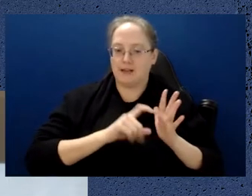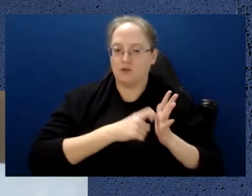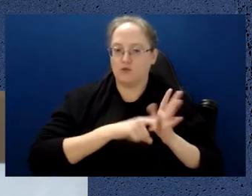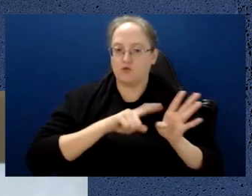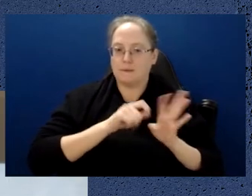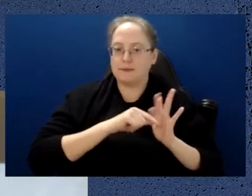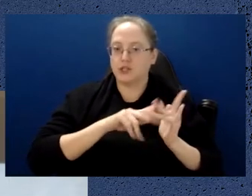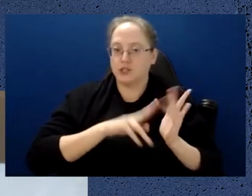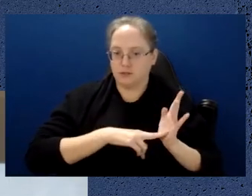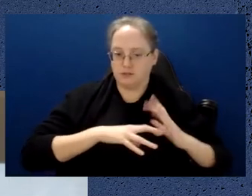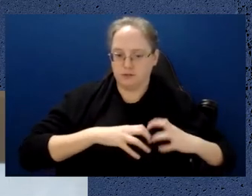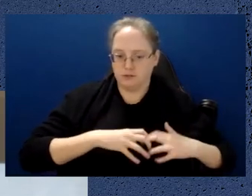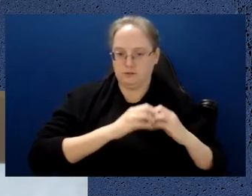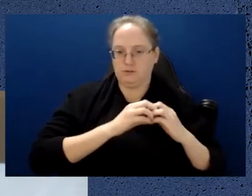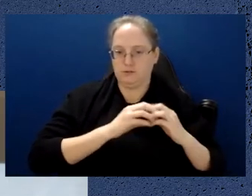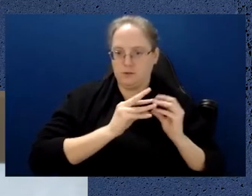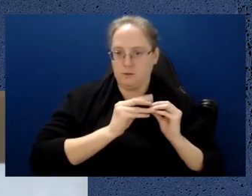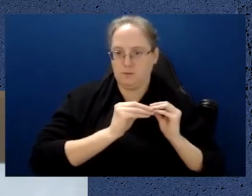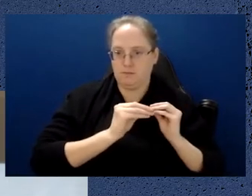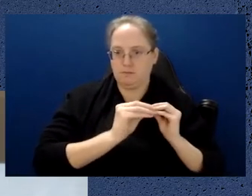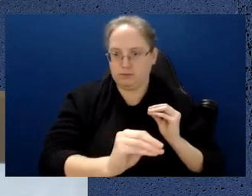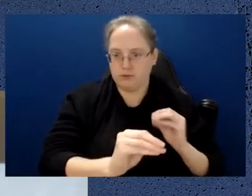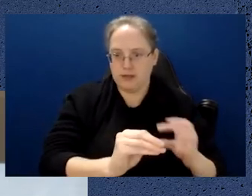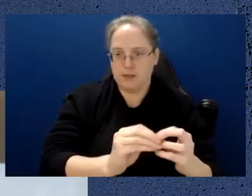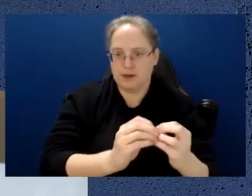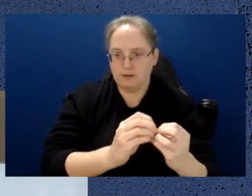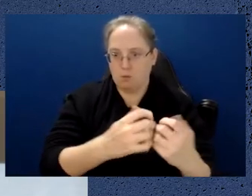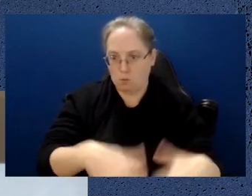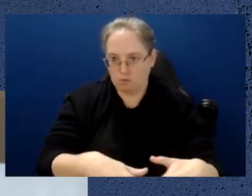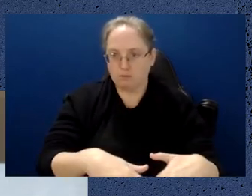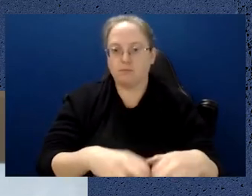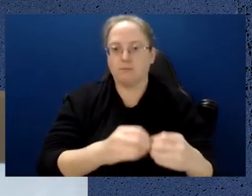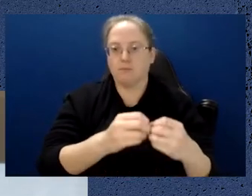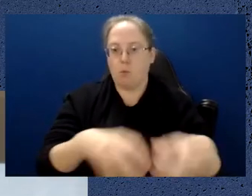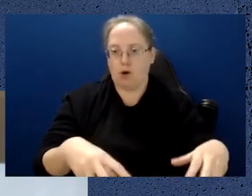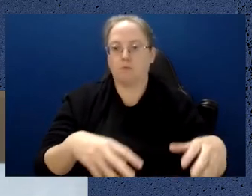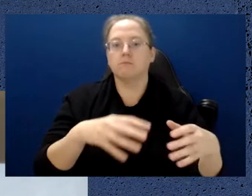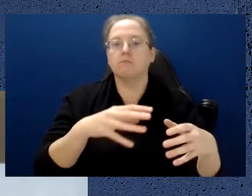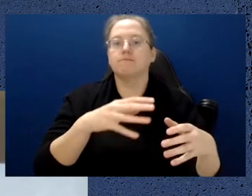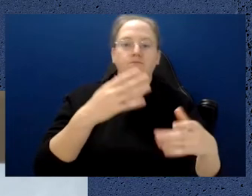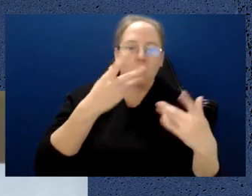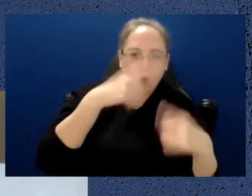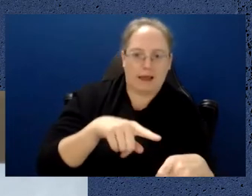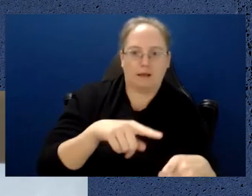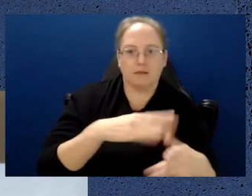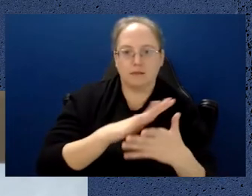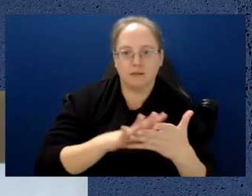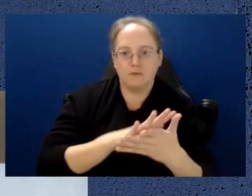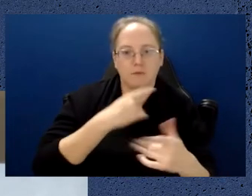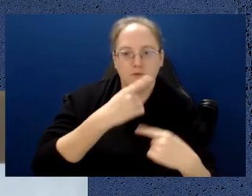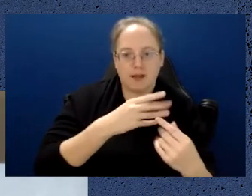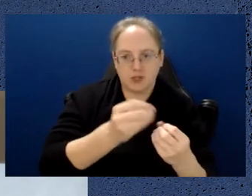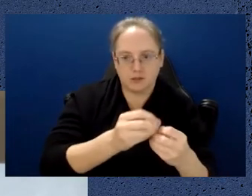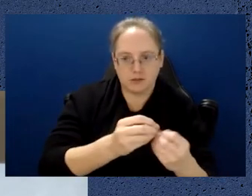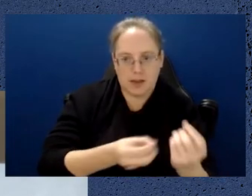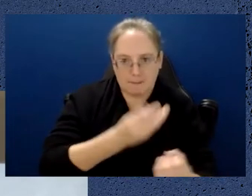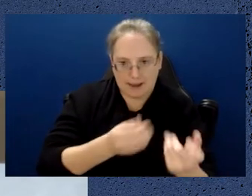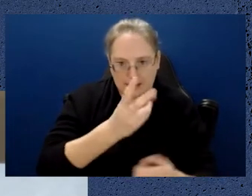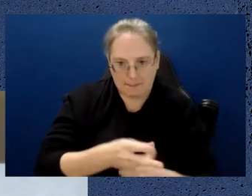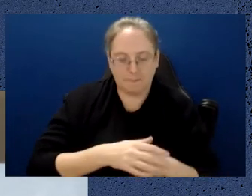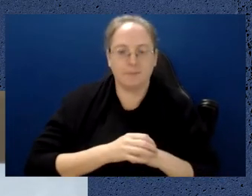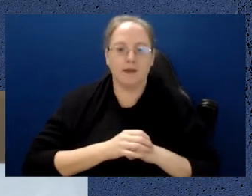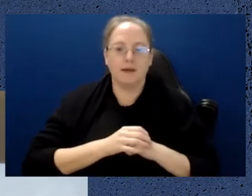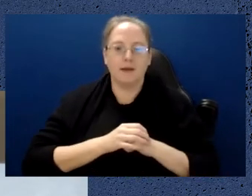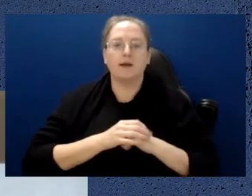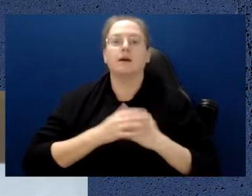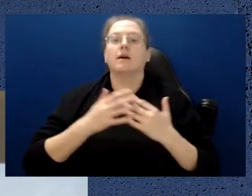decrypt the information that they want to share. The way that that gets shared is a very complicated thing, and one way